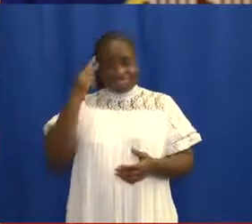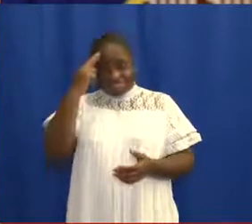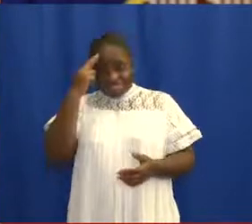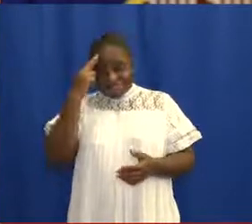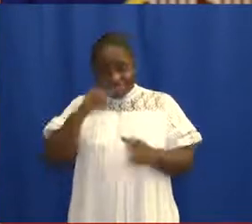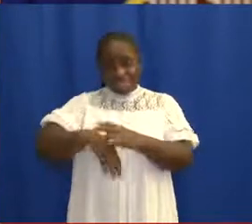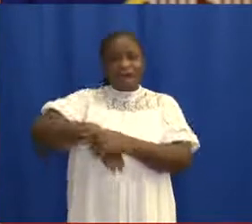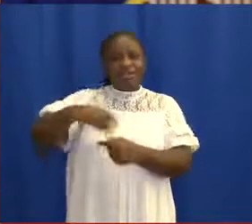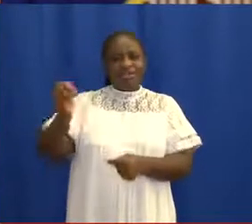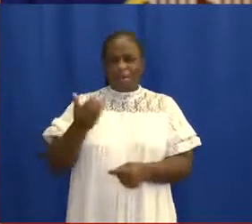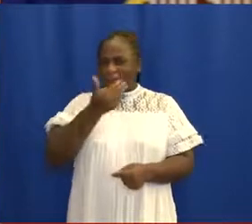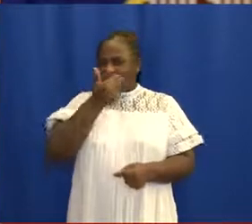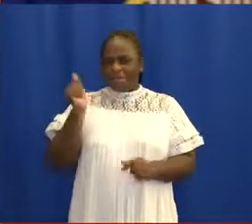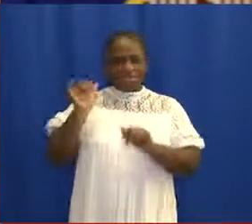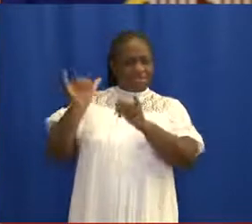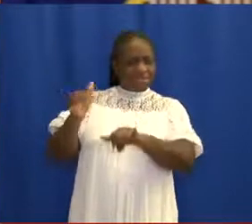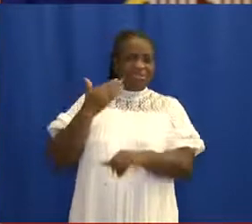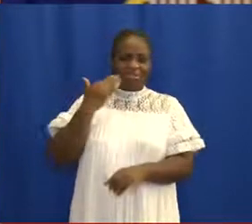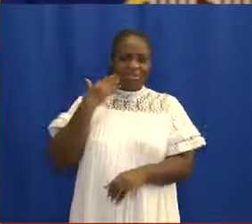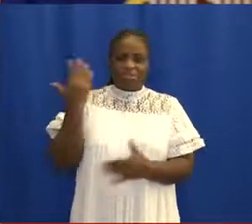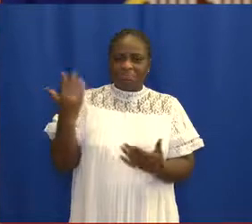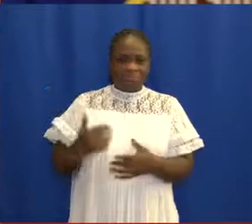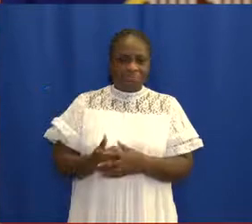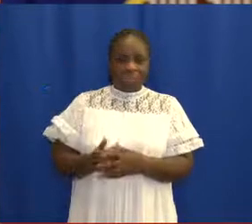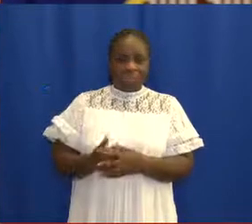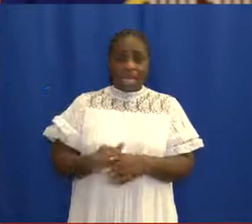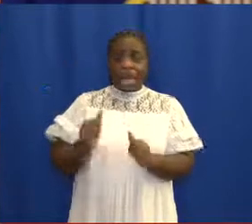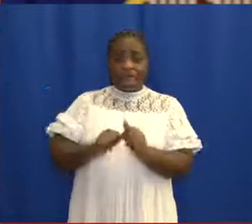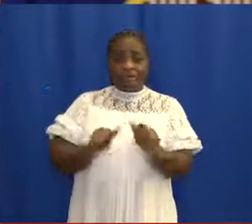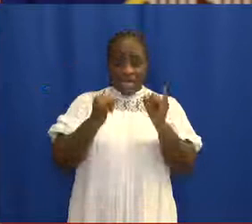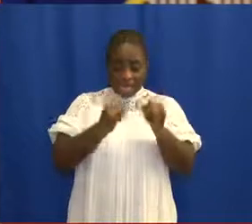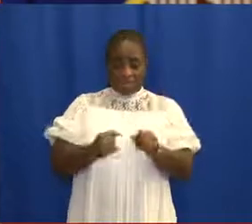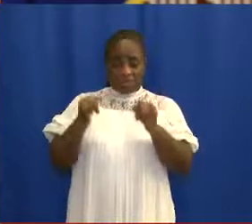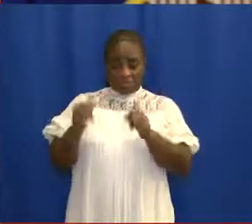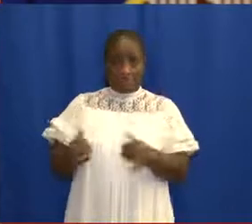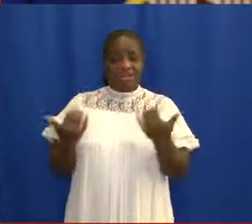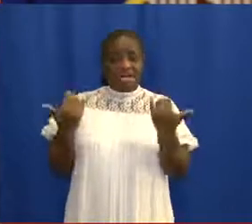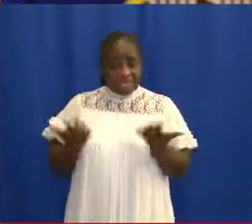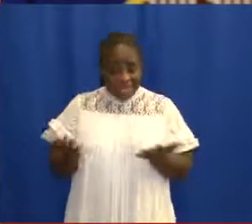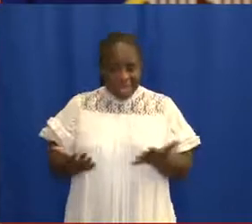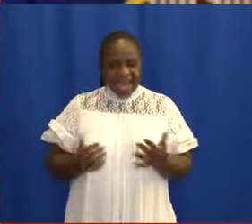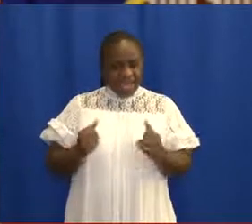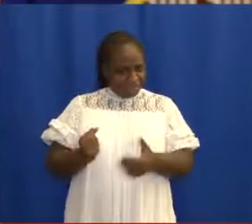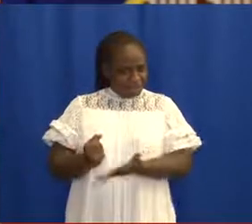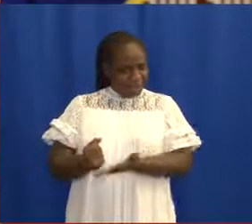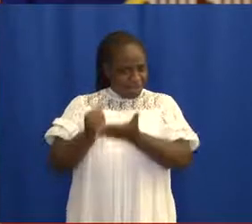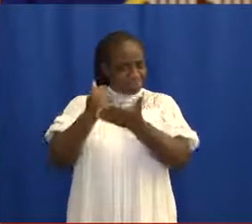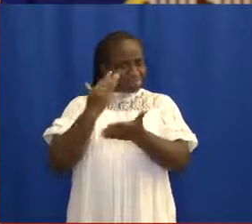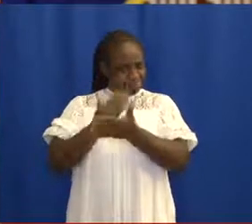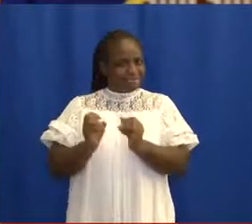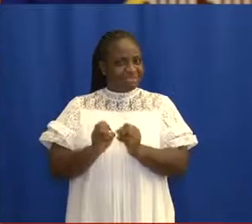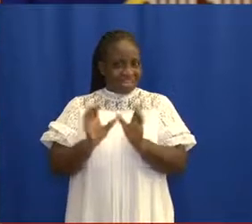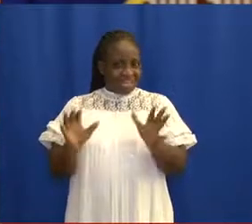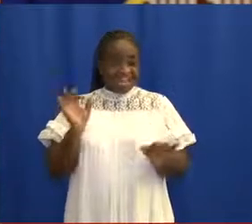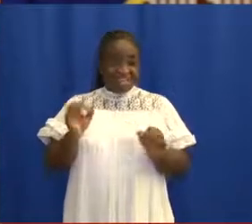be outside, please stay at home. Each one of us can help to contain the spread